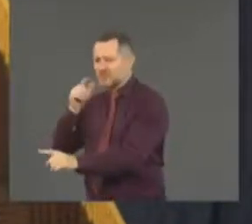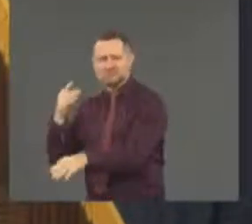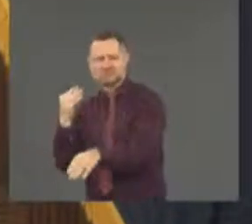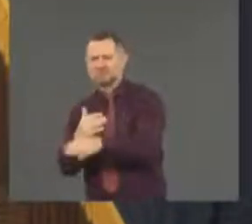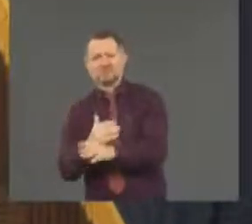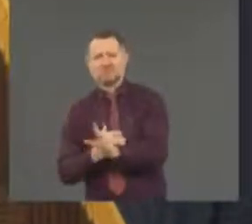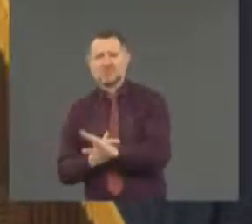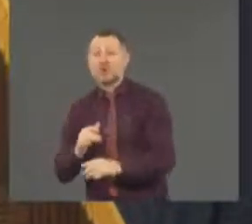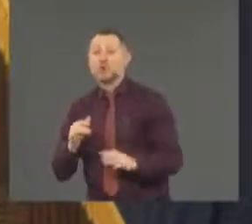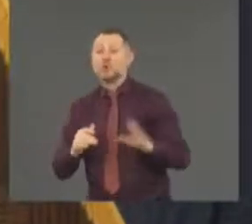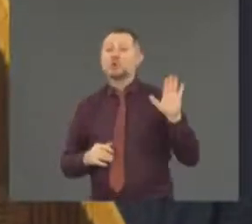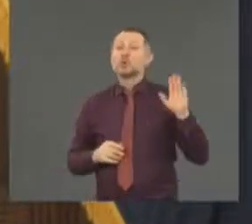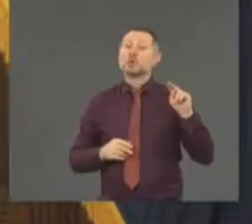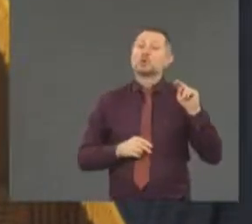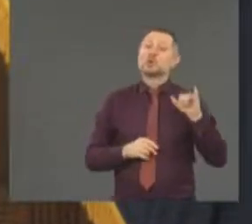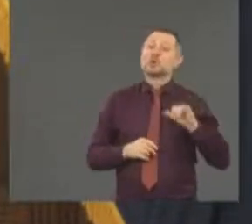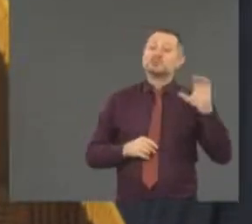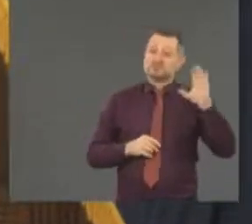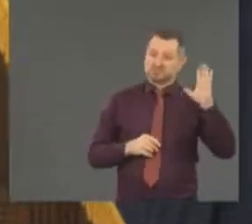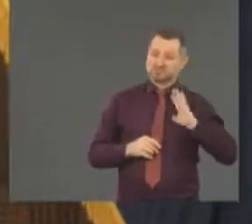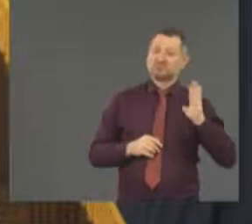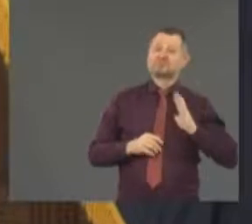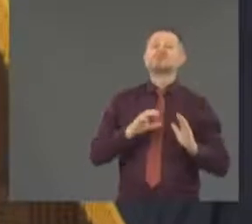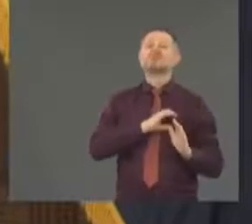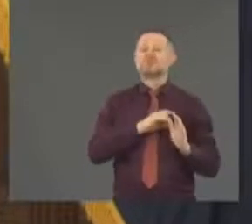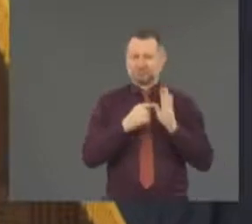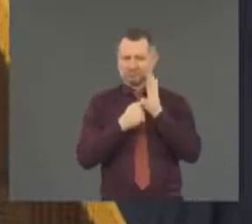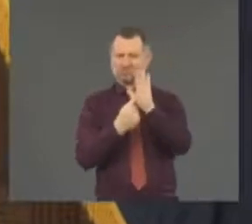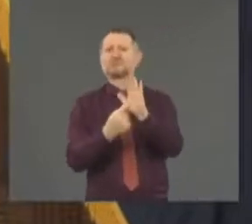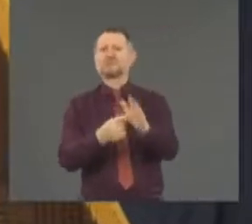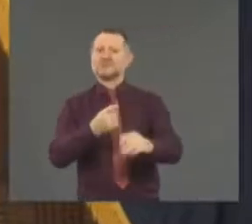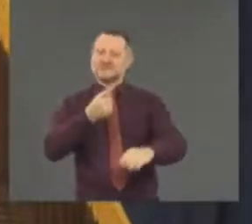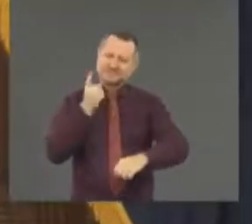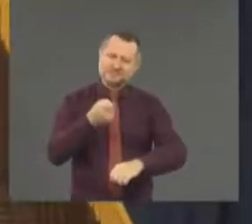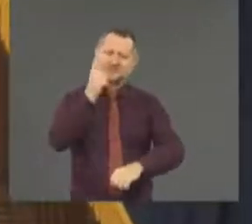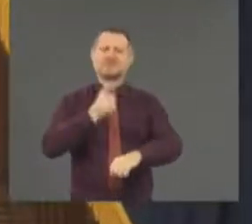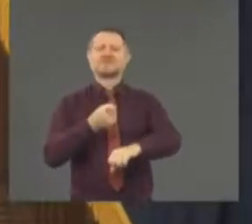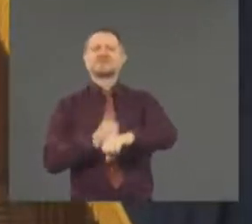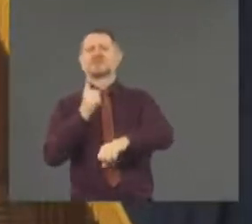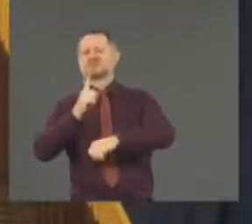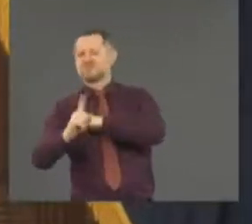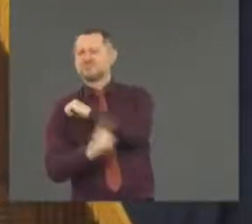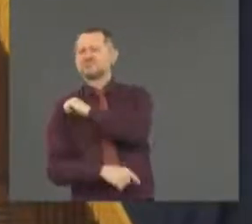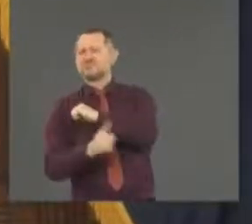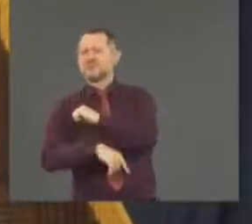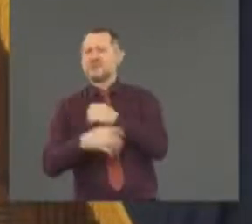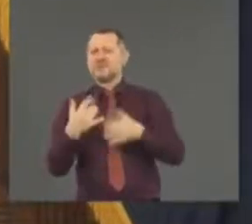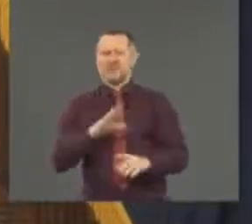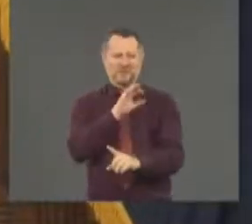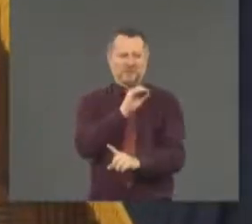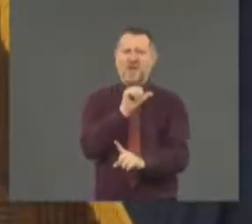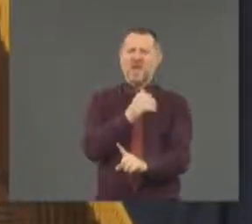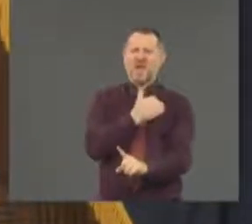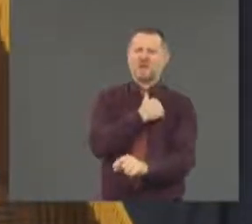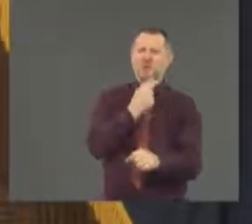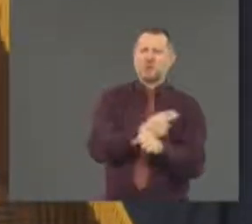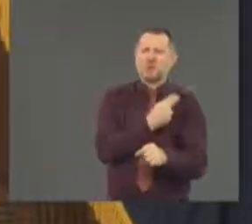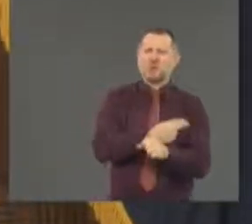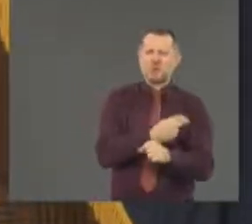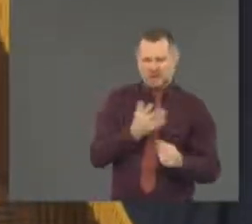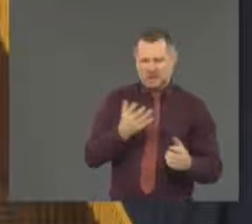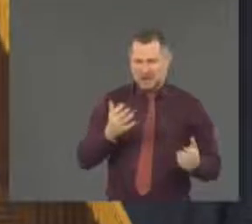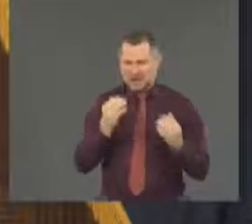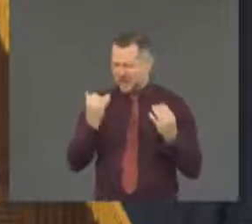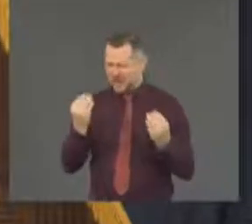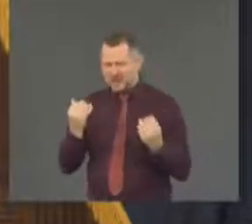And 50A was in place. And they released the records. Well, how did you do that if 50A was in place?